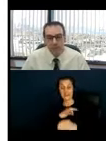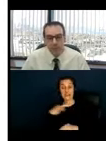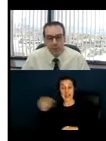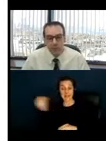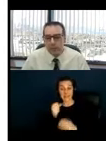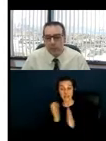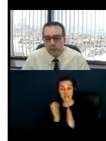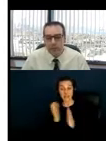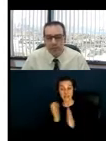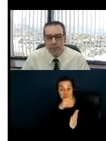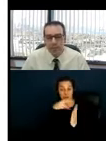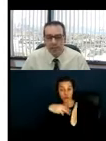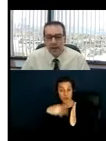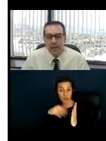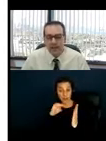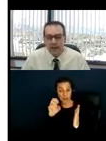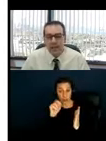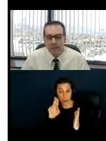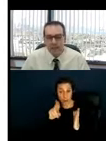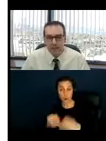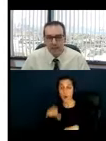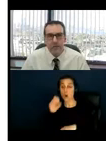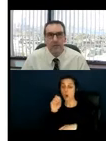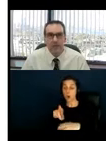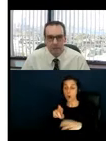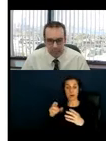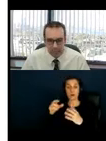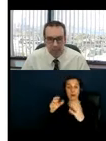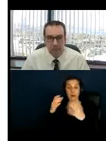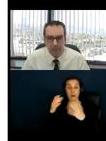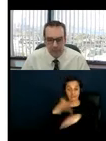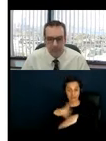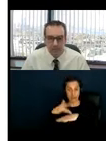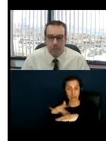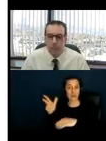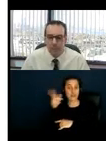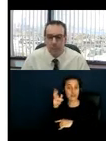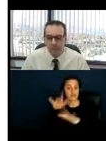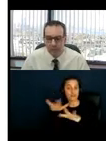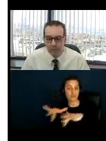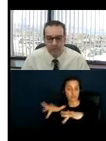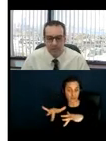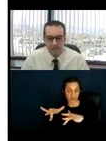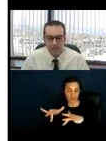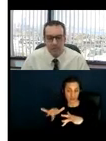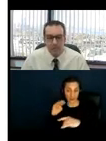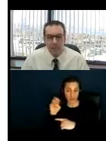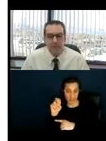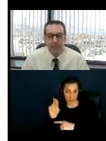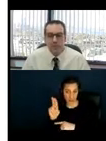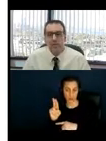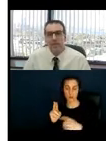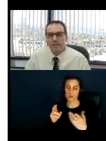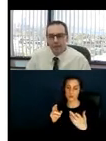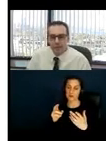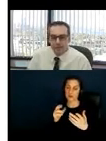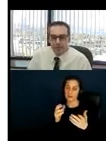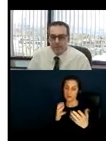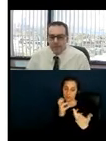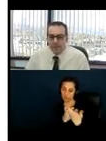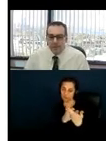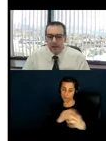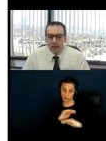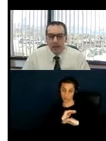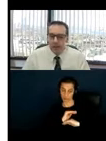or some other method of providing that information effectively to the individual who made the request. And additionally, if there